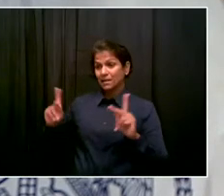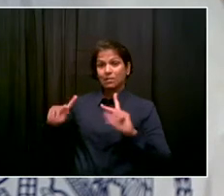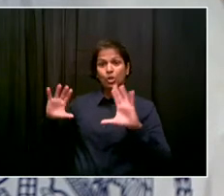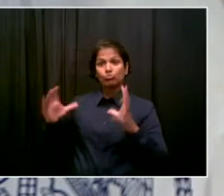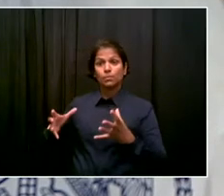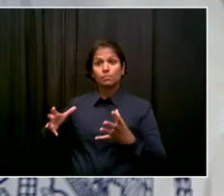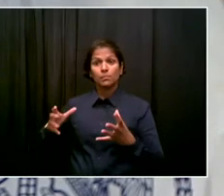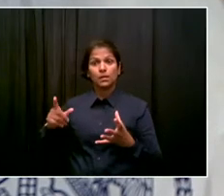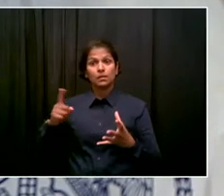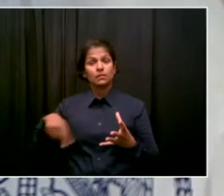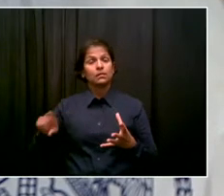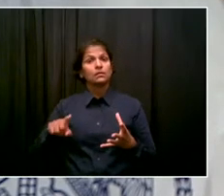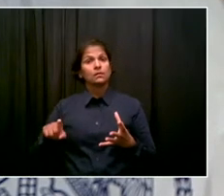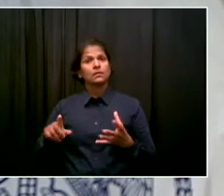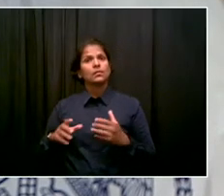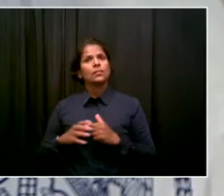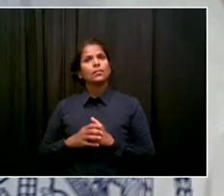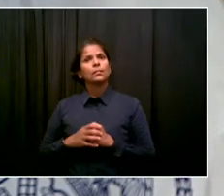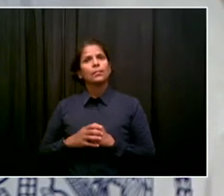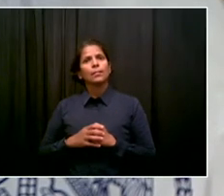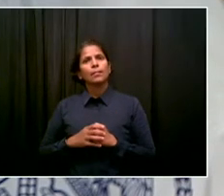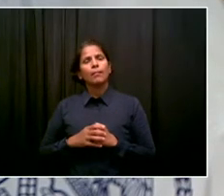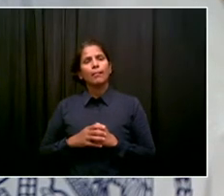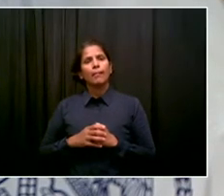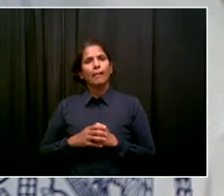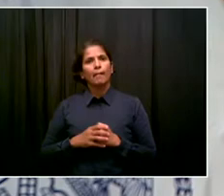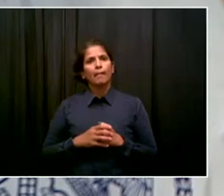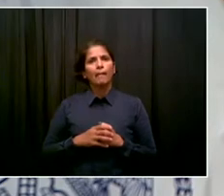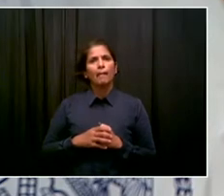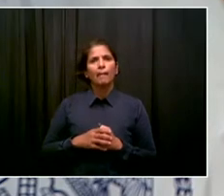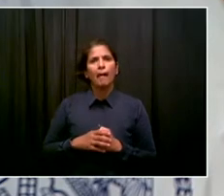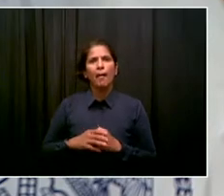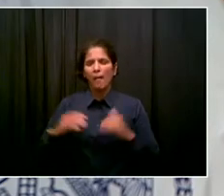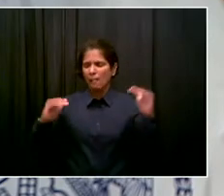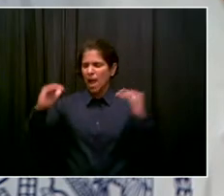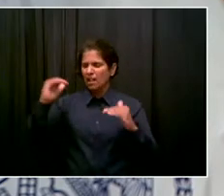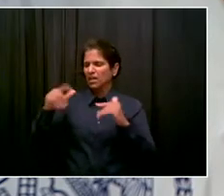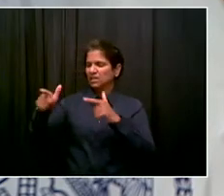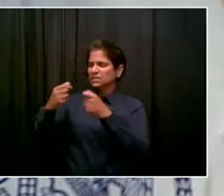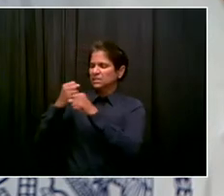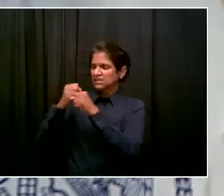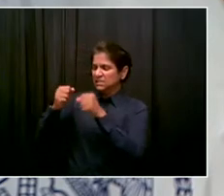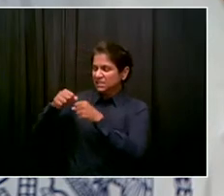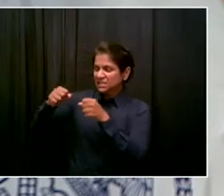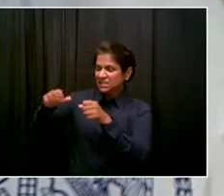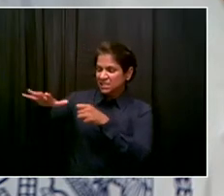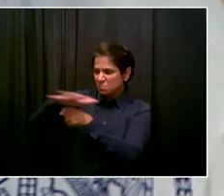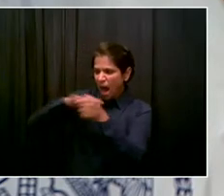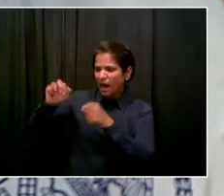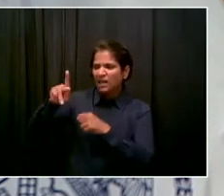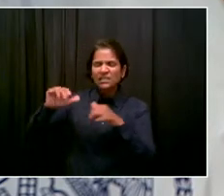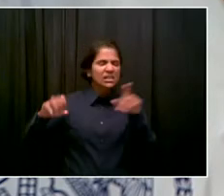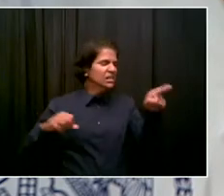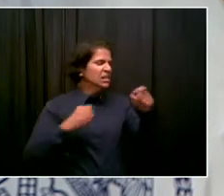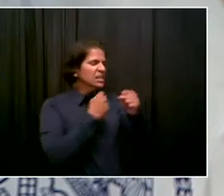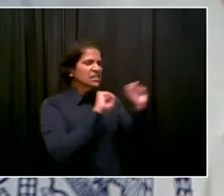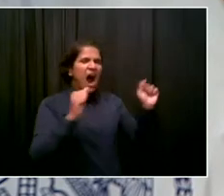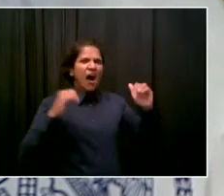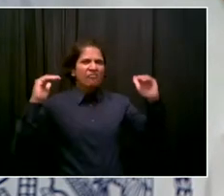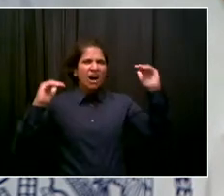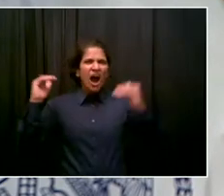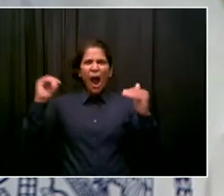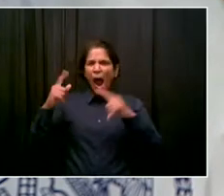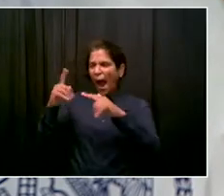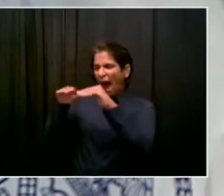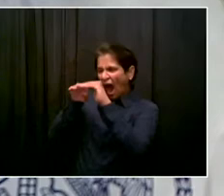balance between public access to public places and the need for police to keep these